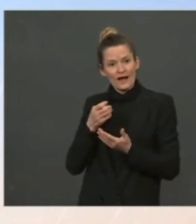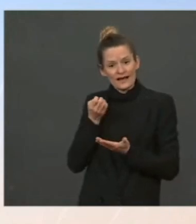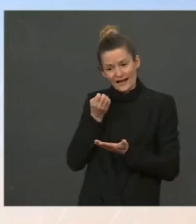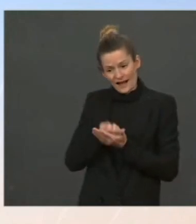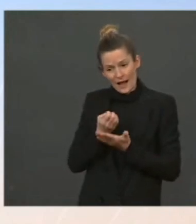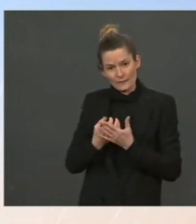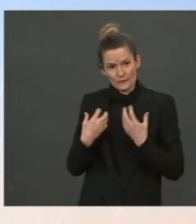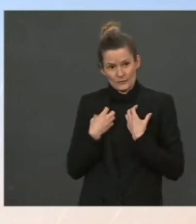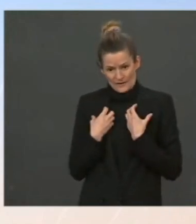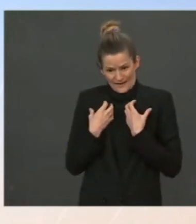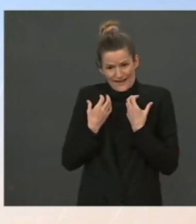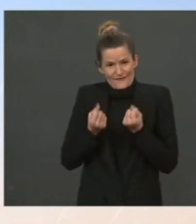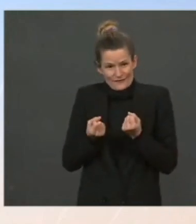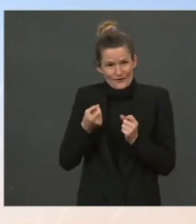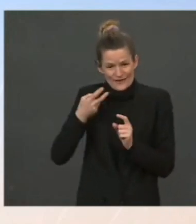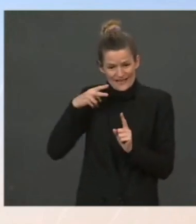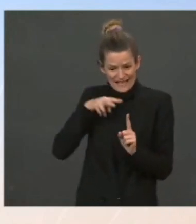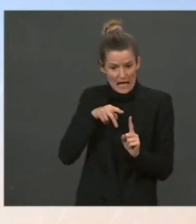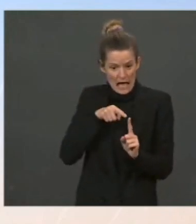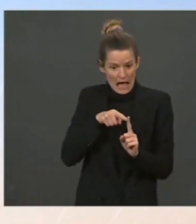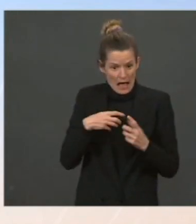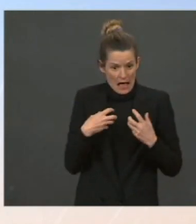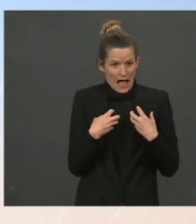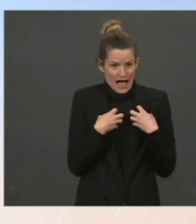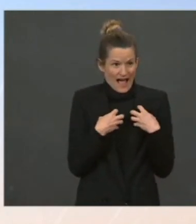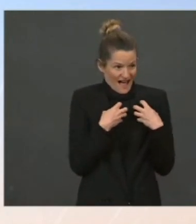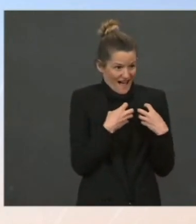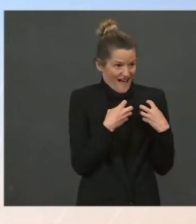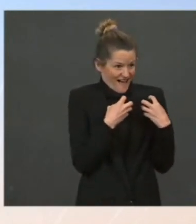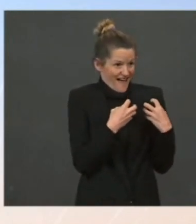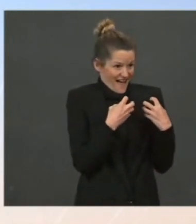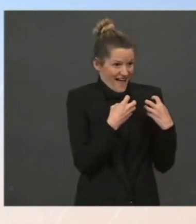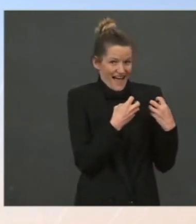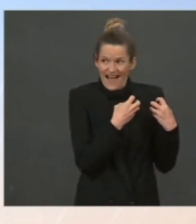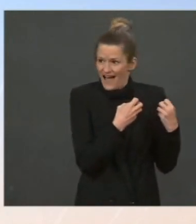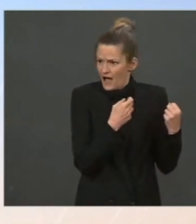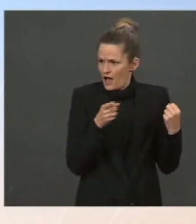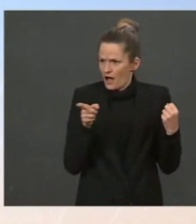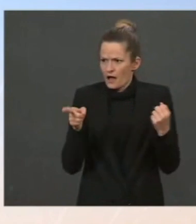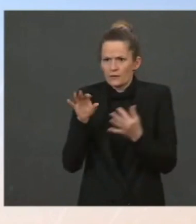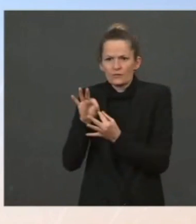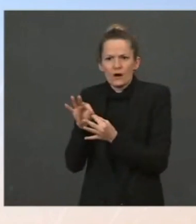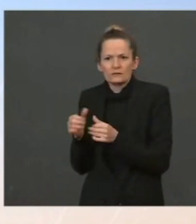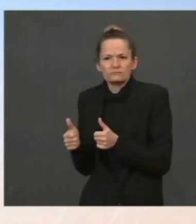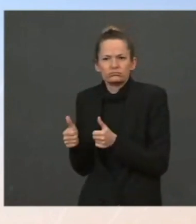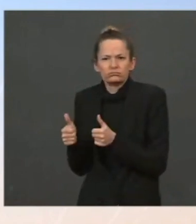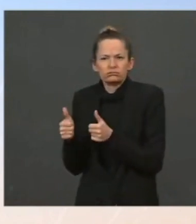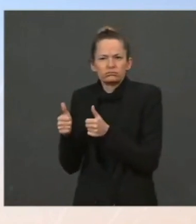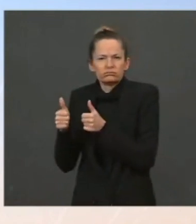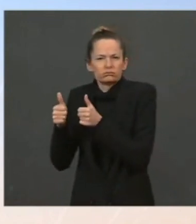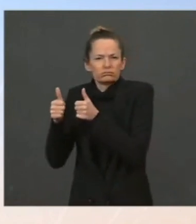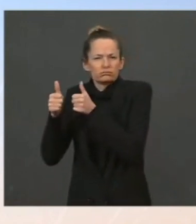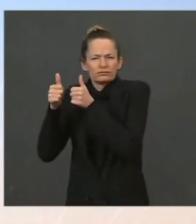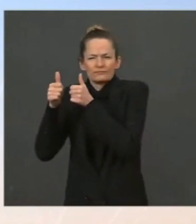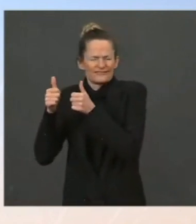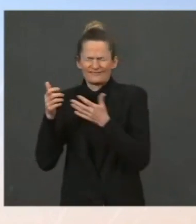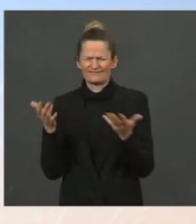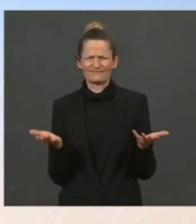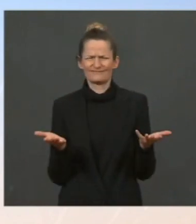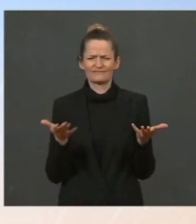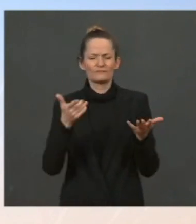administration are leaving no stone unturned as we examine the market to figure out what's behind the high prices.